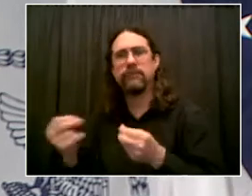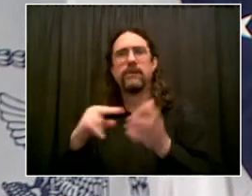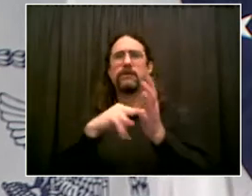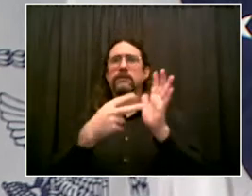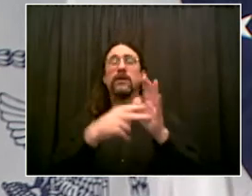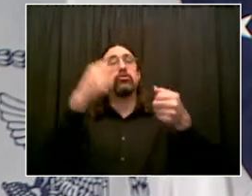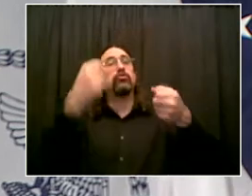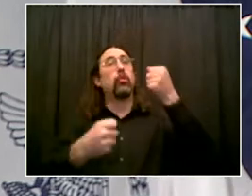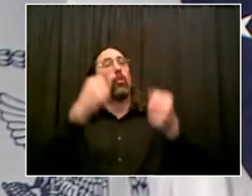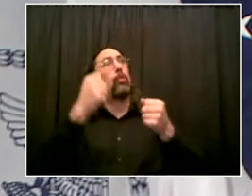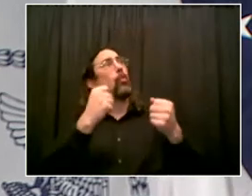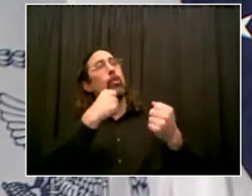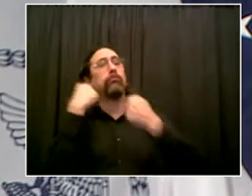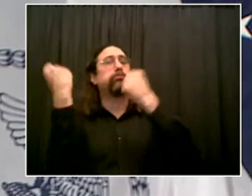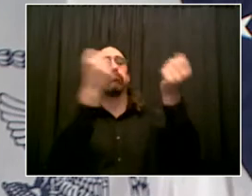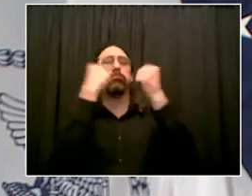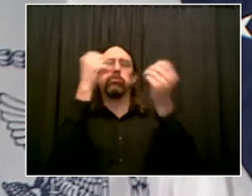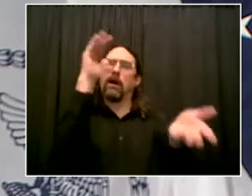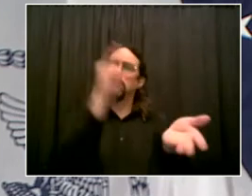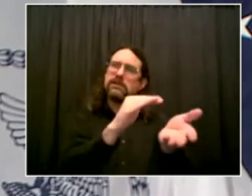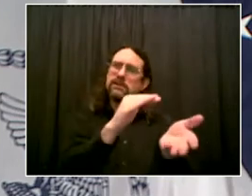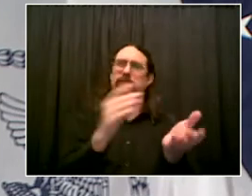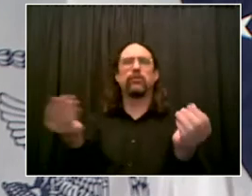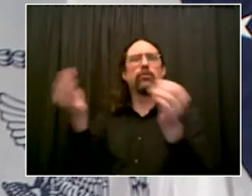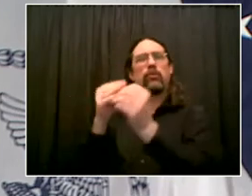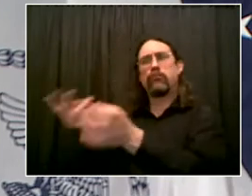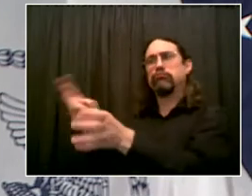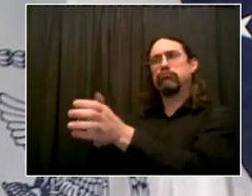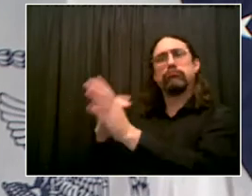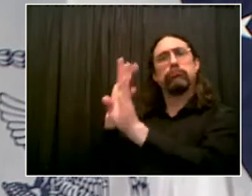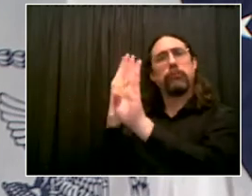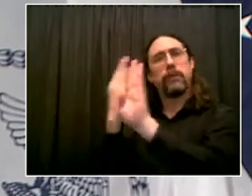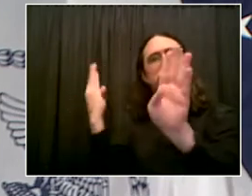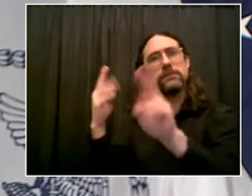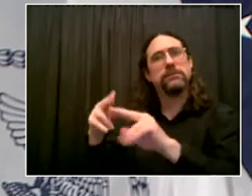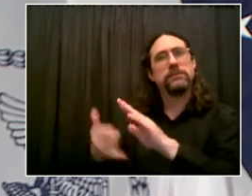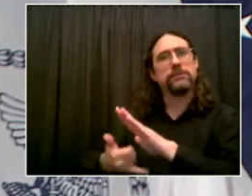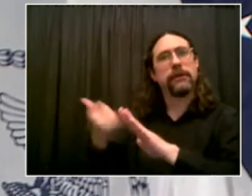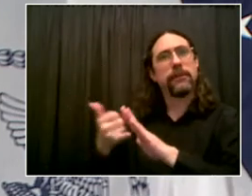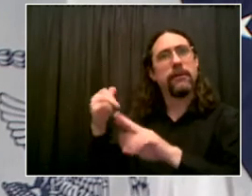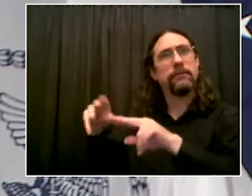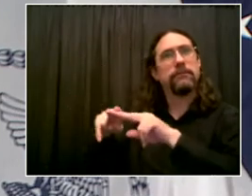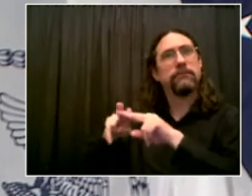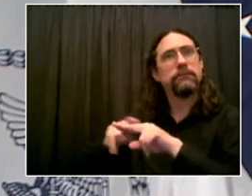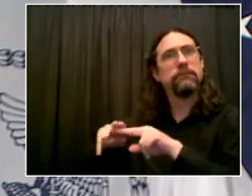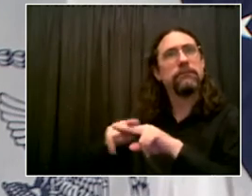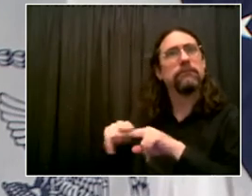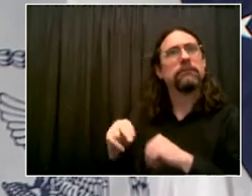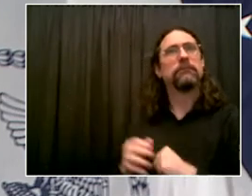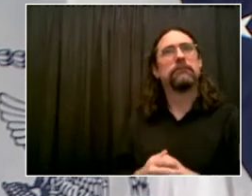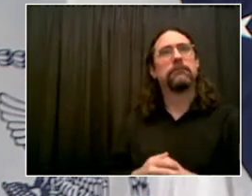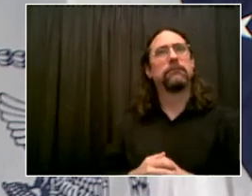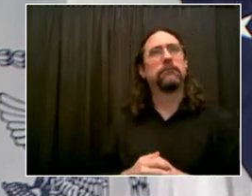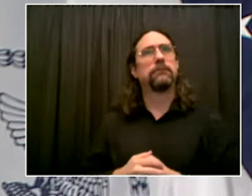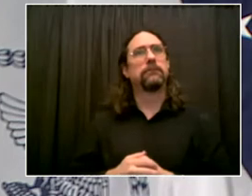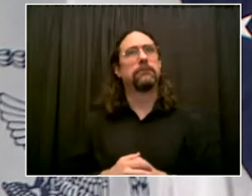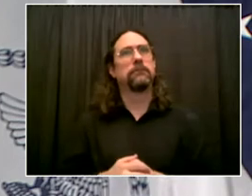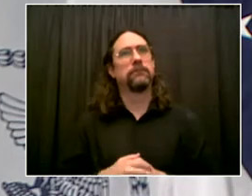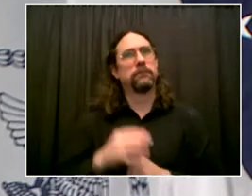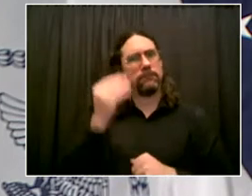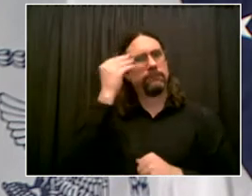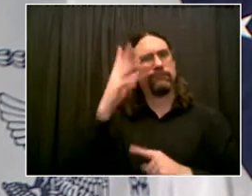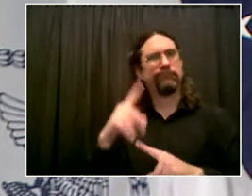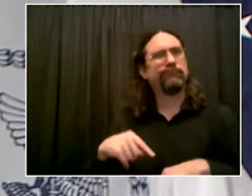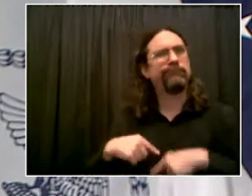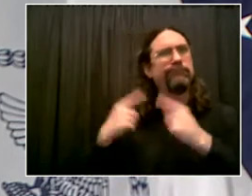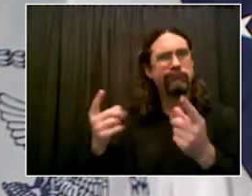been a really good thing the last few years. People are talking more about buses. We all rightfully also focus on the subways. The subways get a whole lot of attention. They